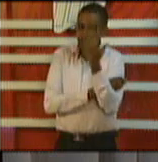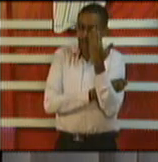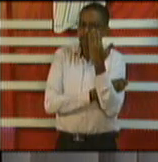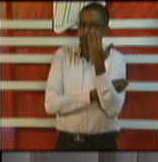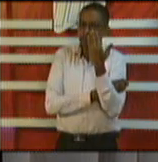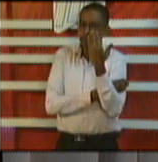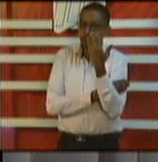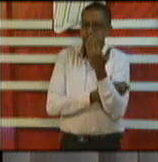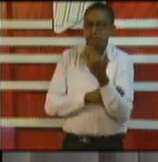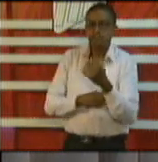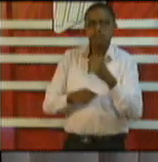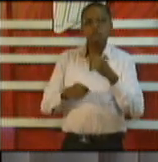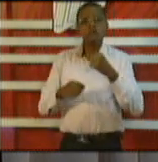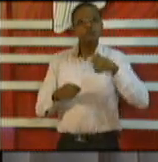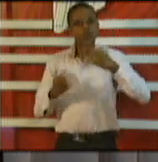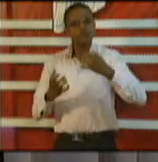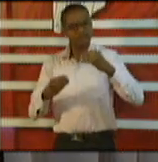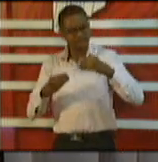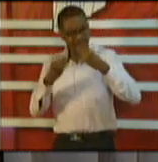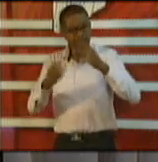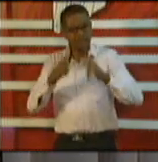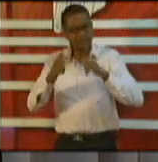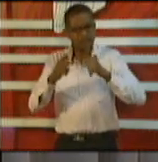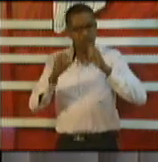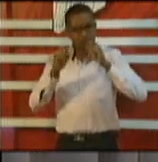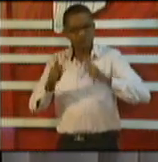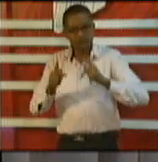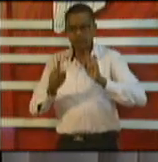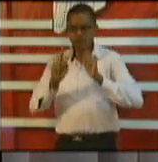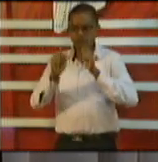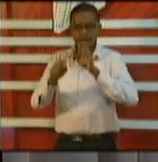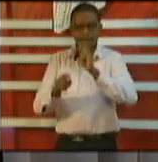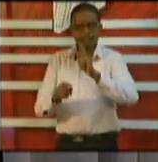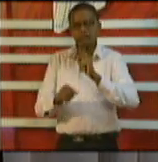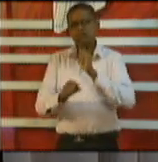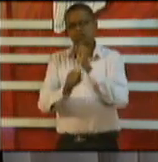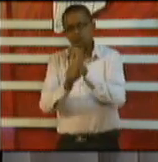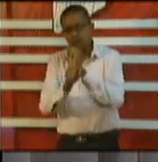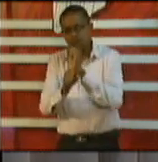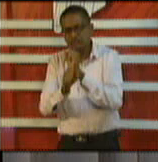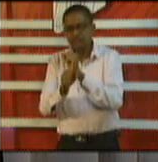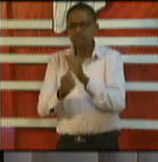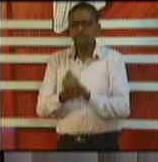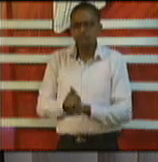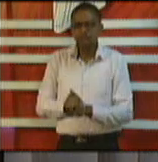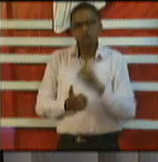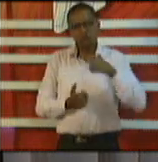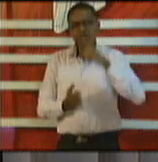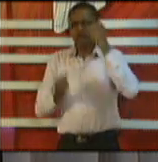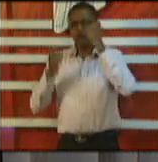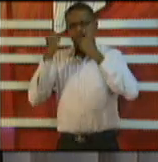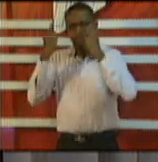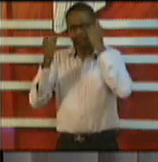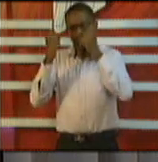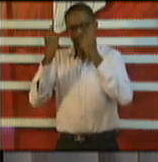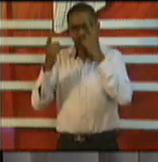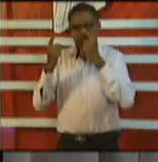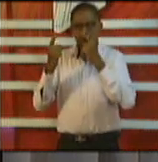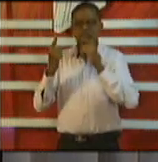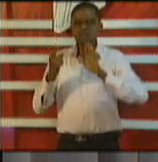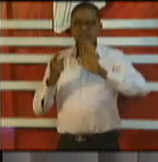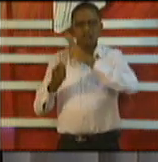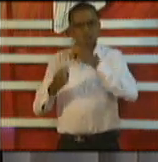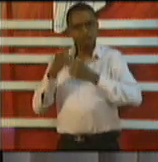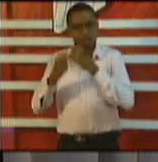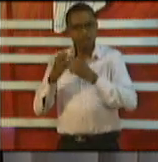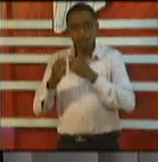have that opportunity we understood the psychological effects the wellness effects and this type of thing. I am hoping that people are not frequenting